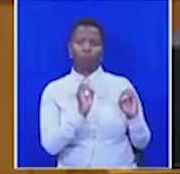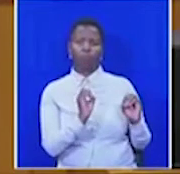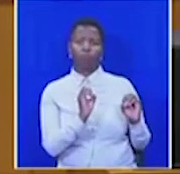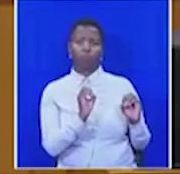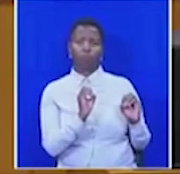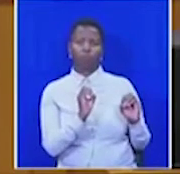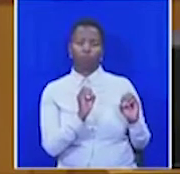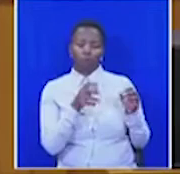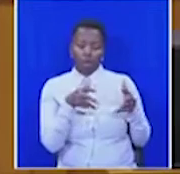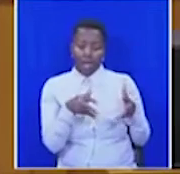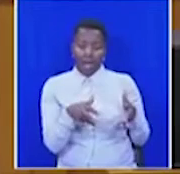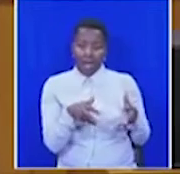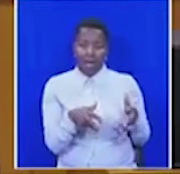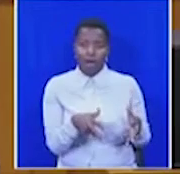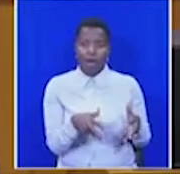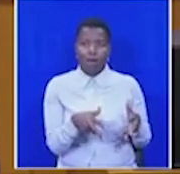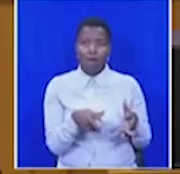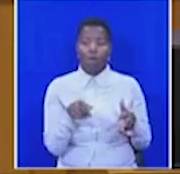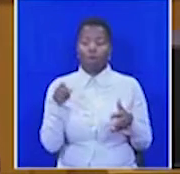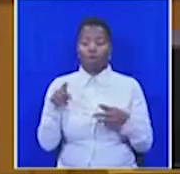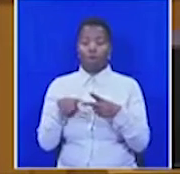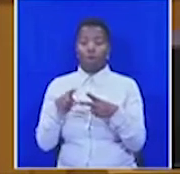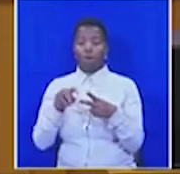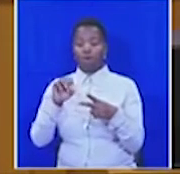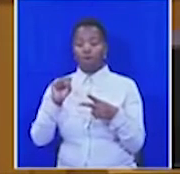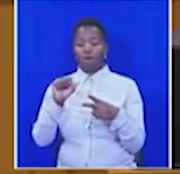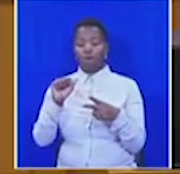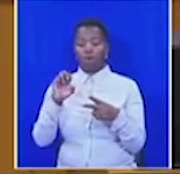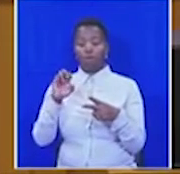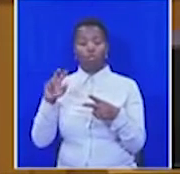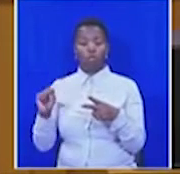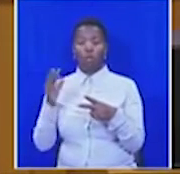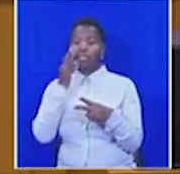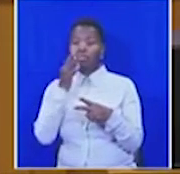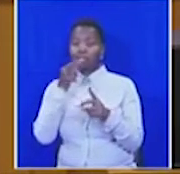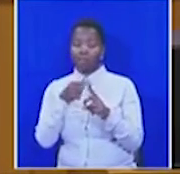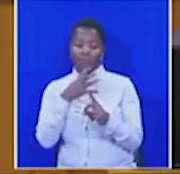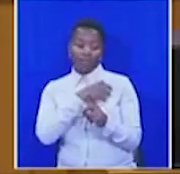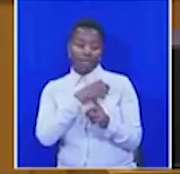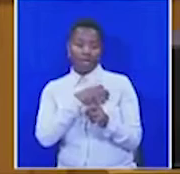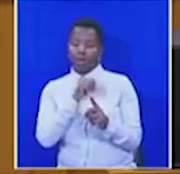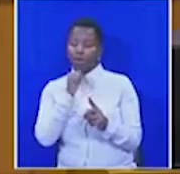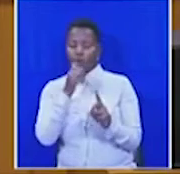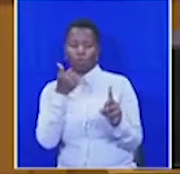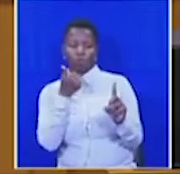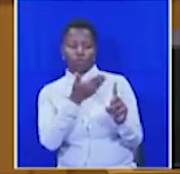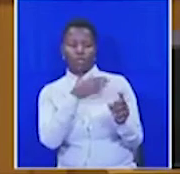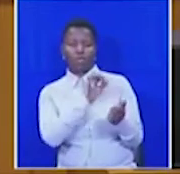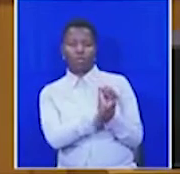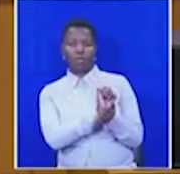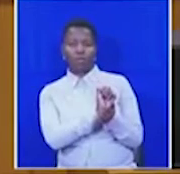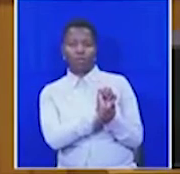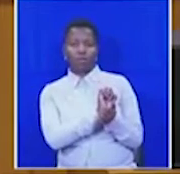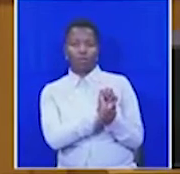at this stage. And what Sean Abrahams actually said was that the Minister would not be charged, pause, with